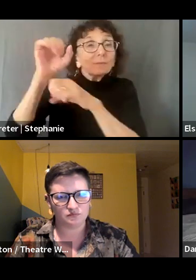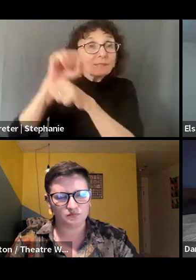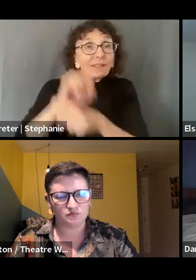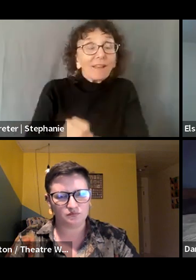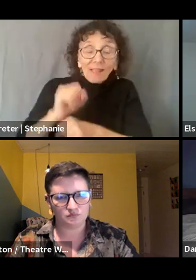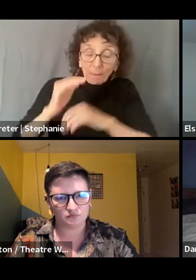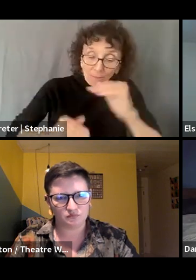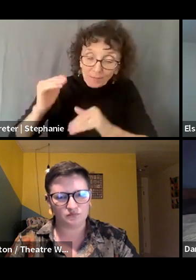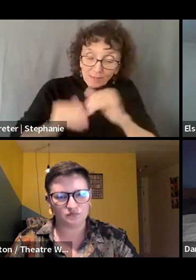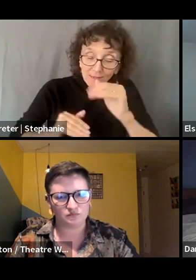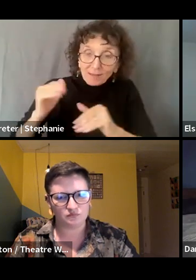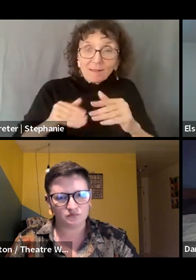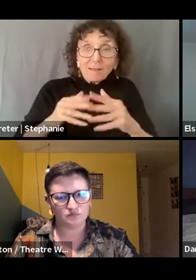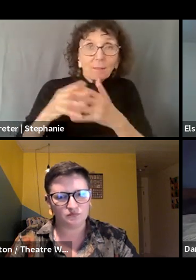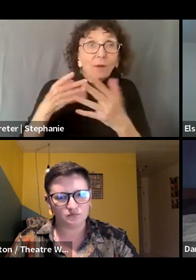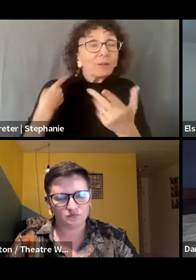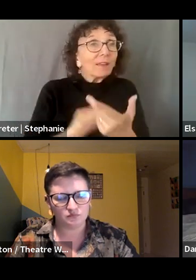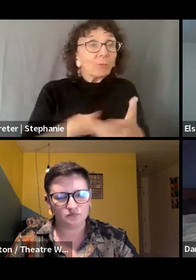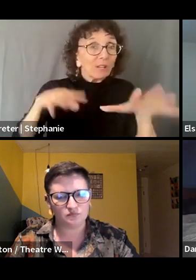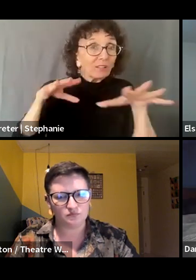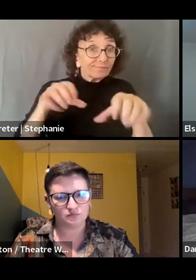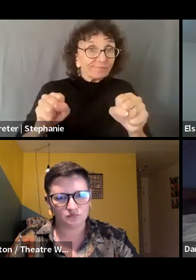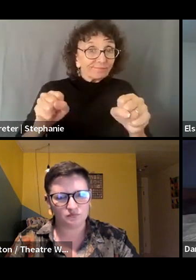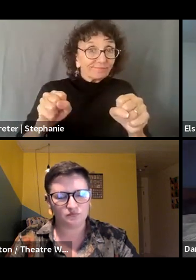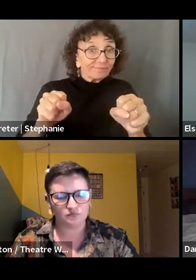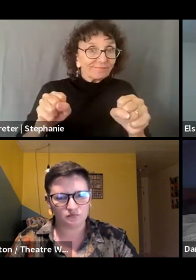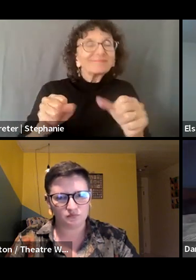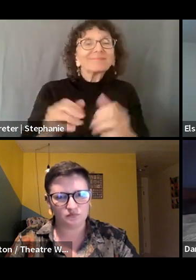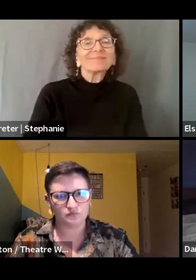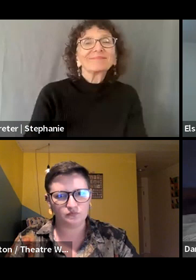today. Thank you very much.